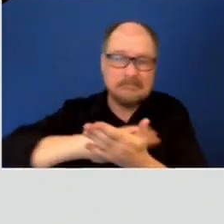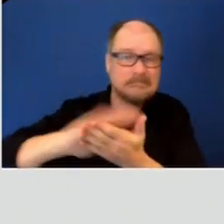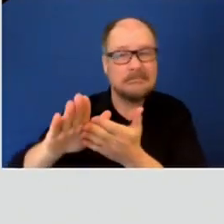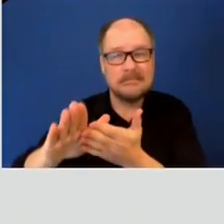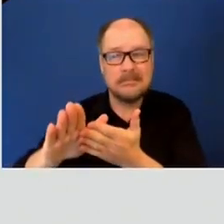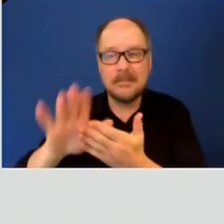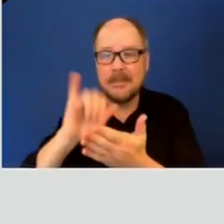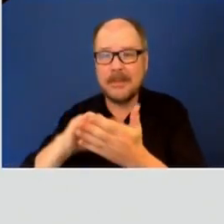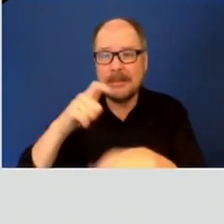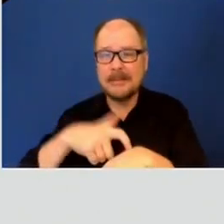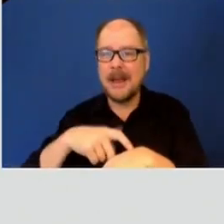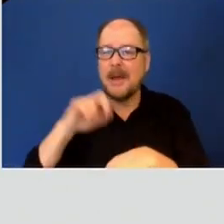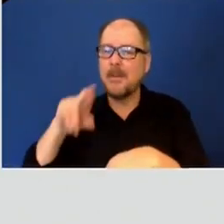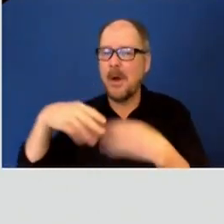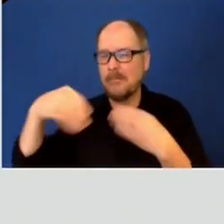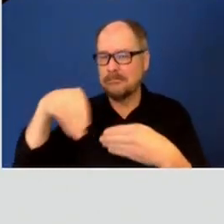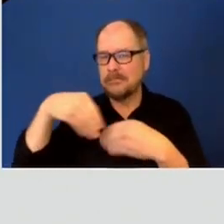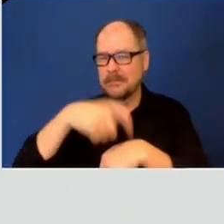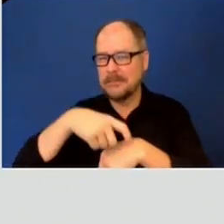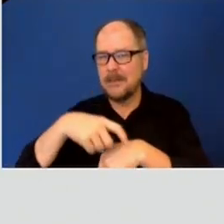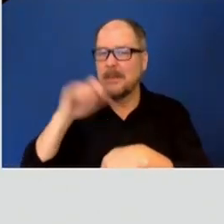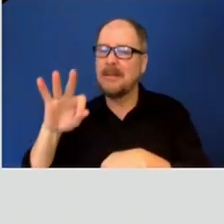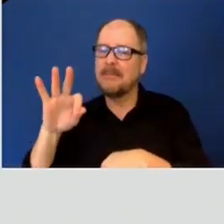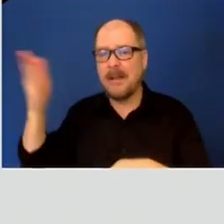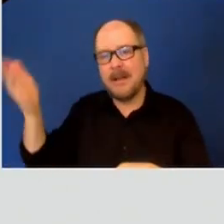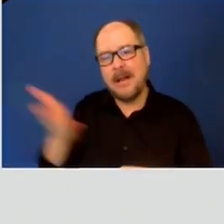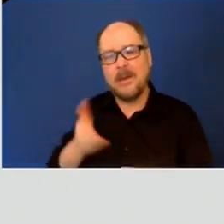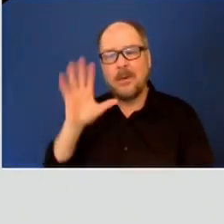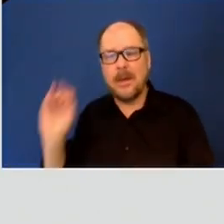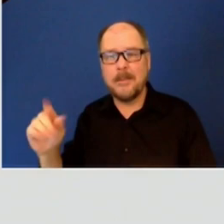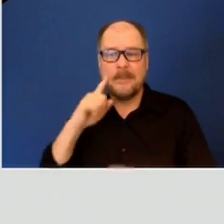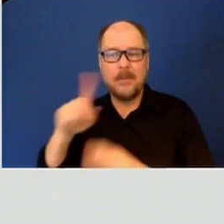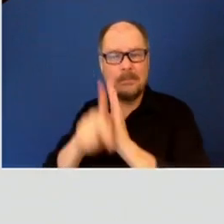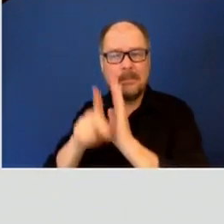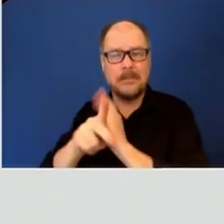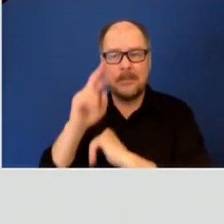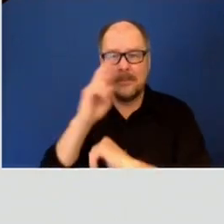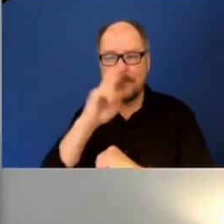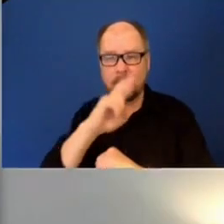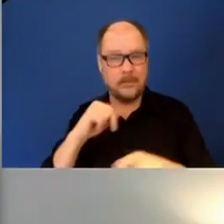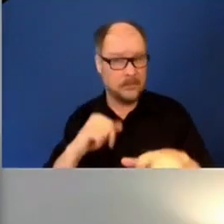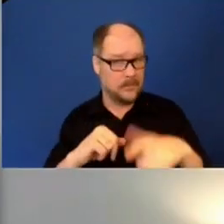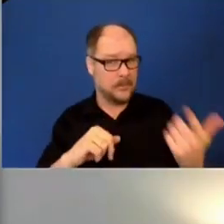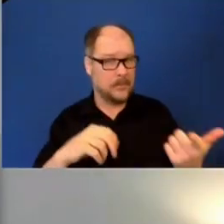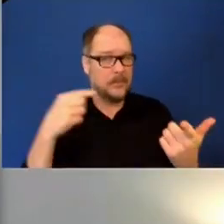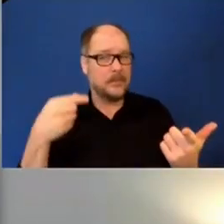is there some leeway there if they hire a pest control company? Gibby, do you want to take that?